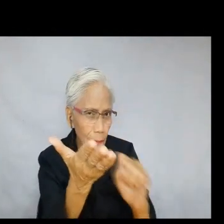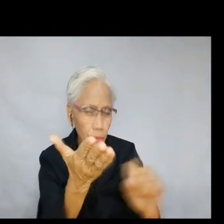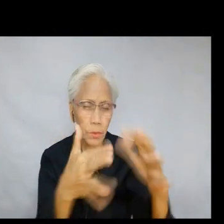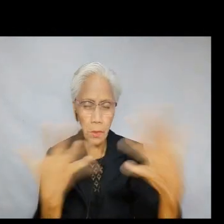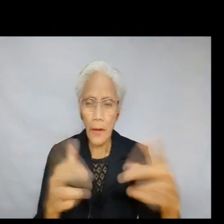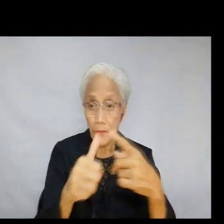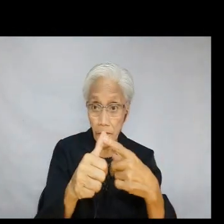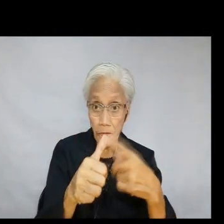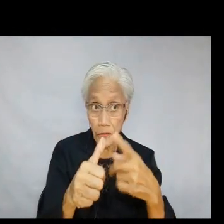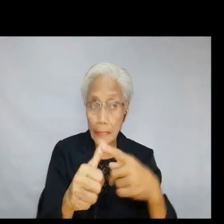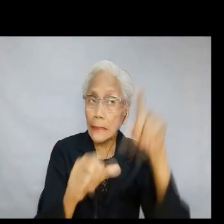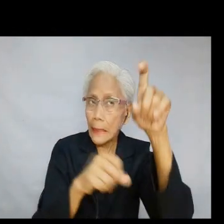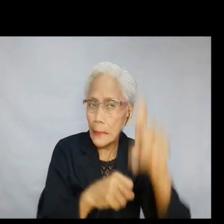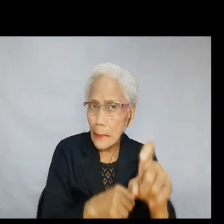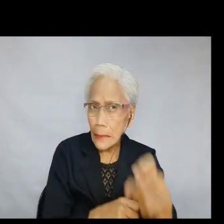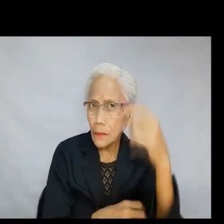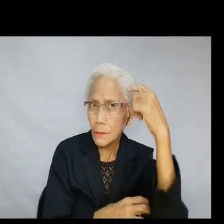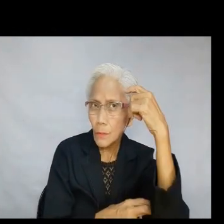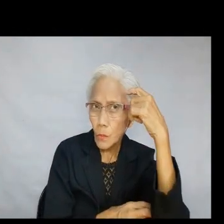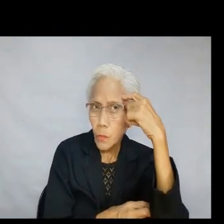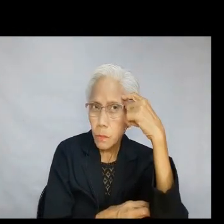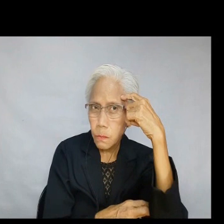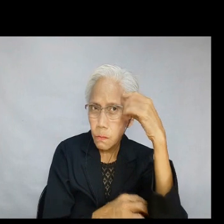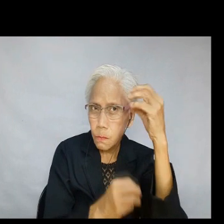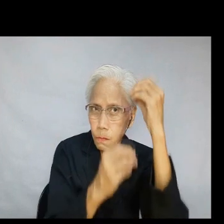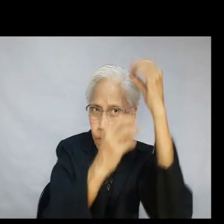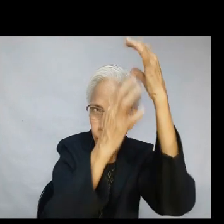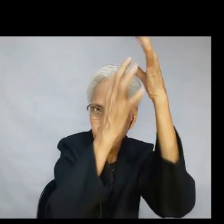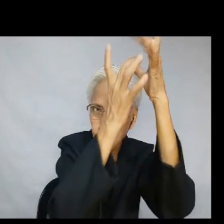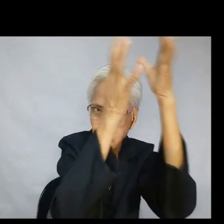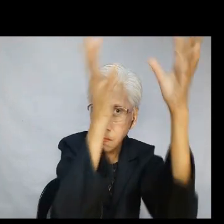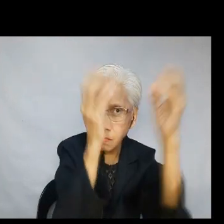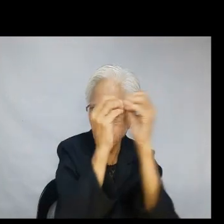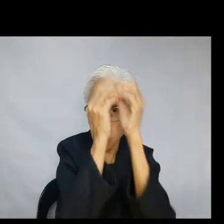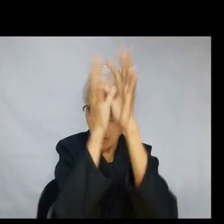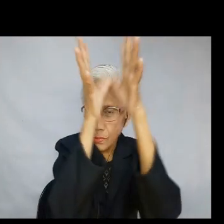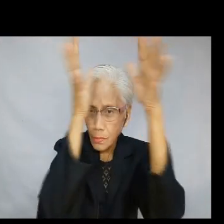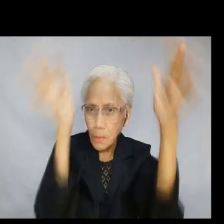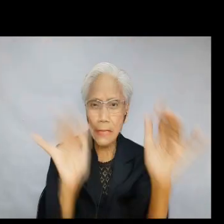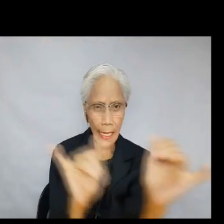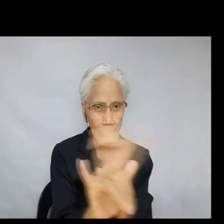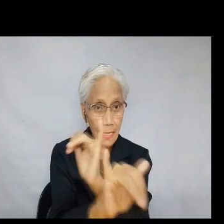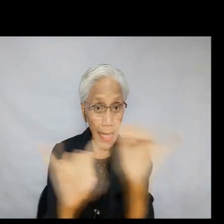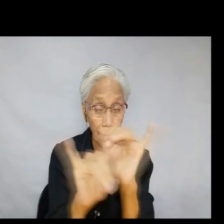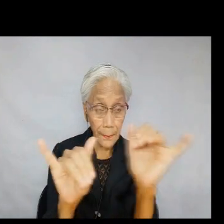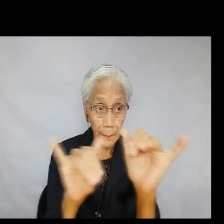sand sculpture, he had first to imagine it in his head.